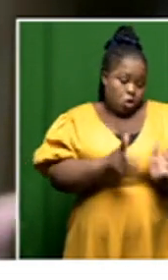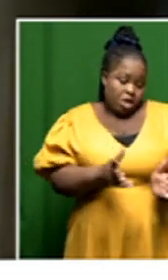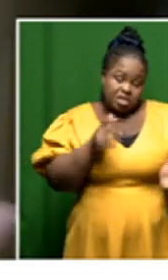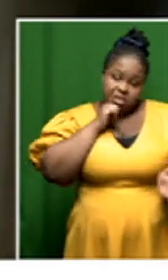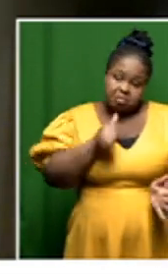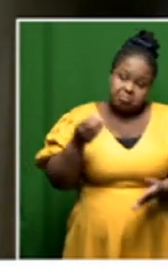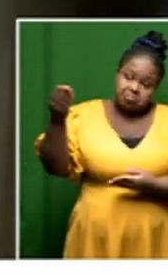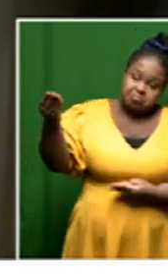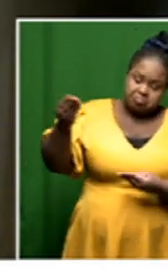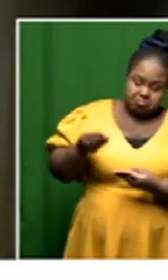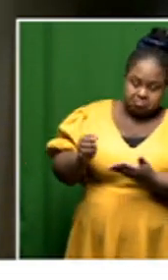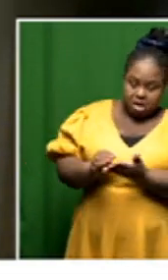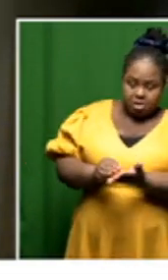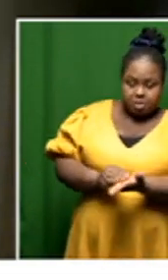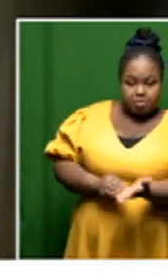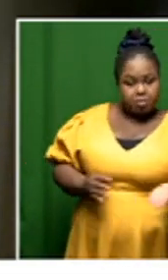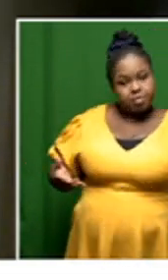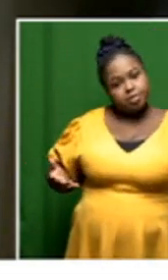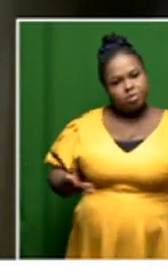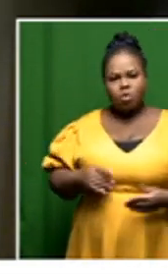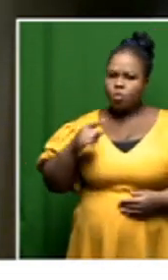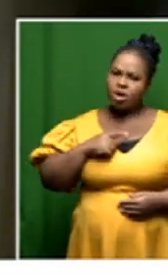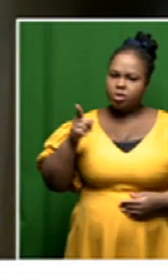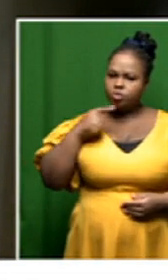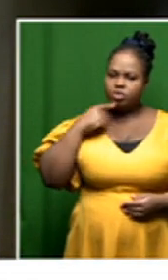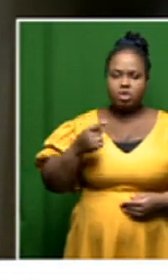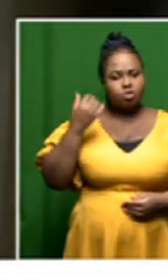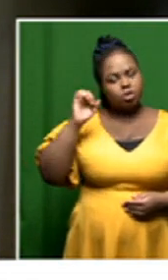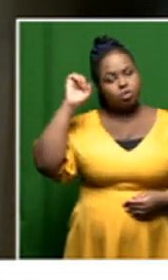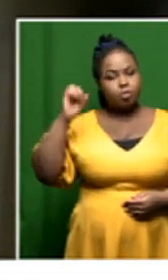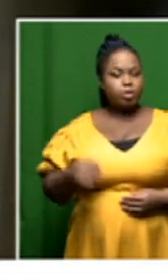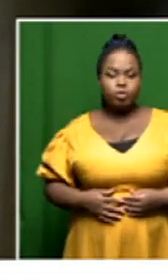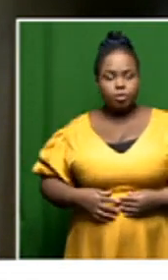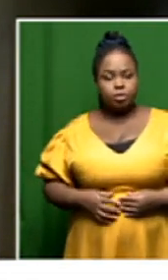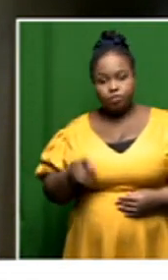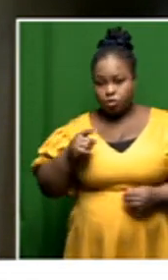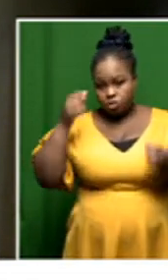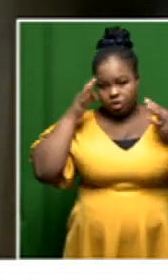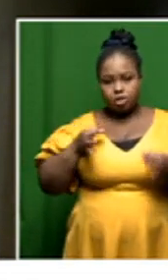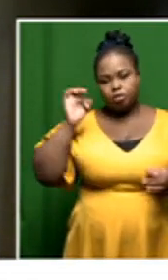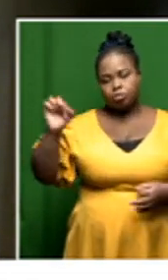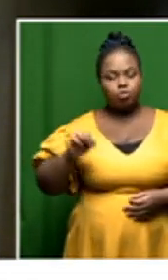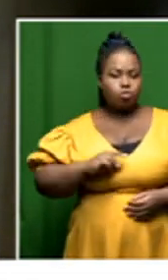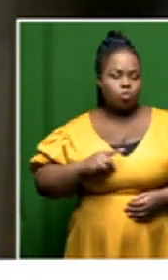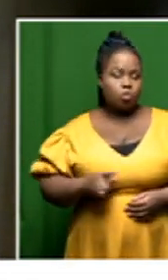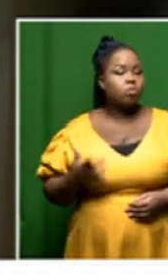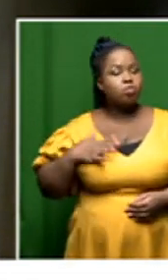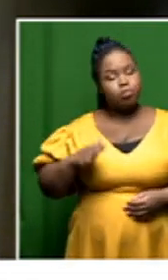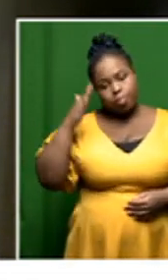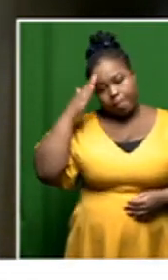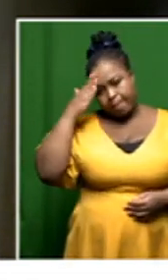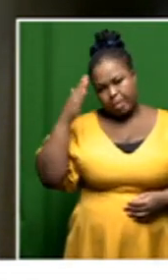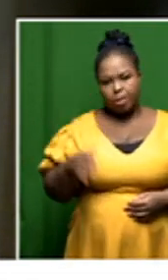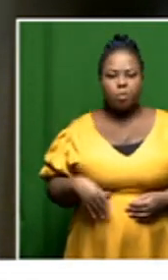then give us the record upon which you used uh for the decision uh you know we want to know